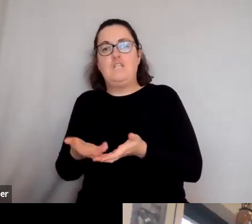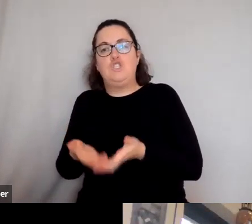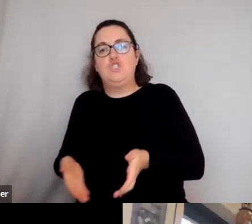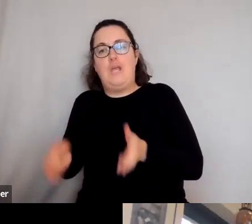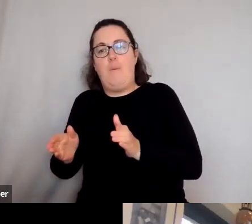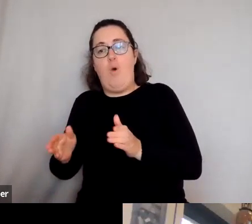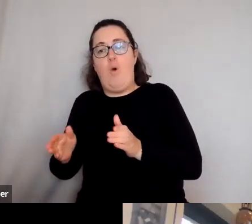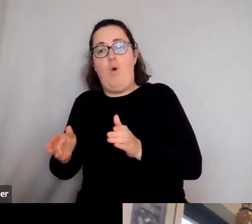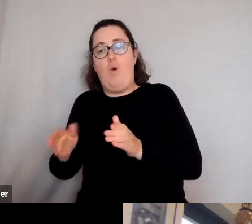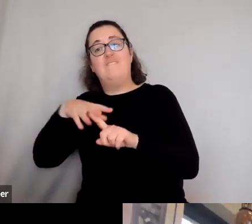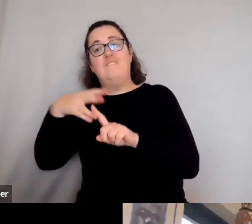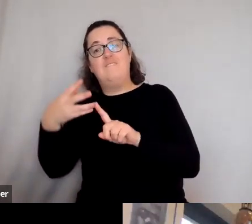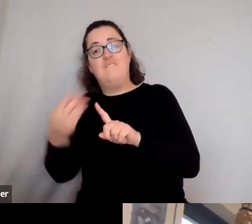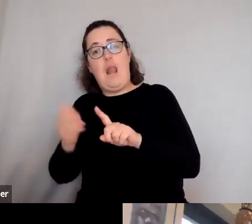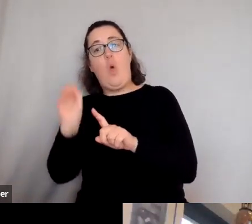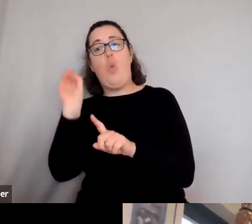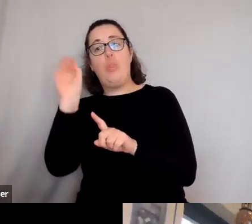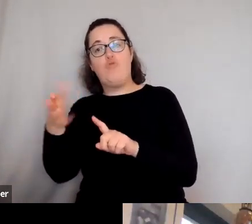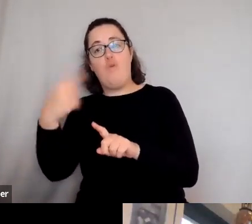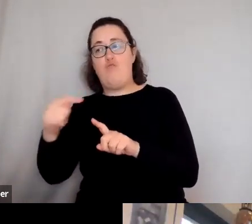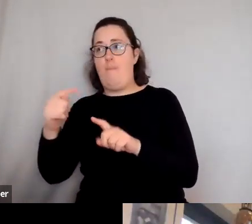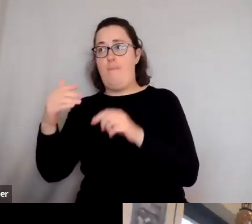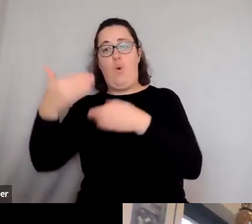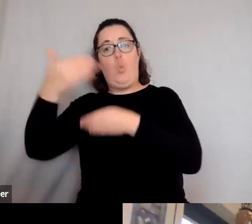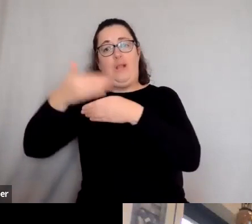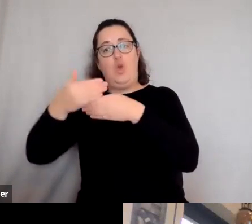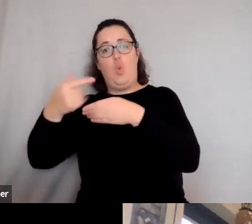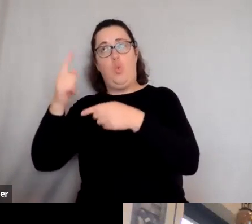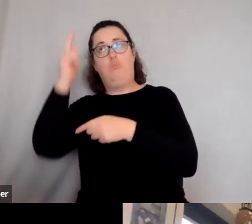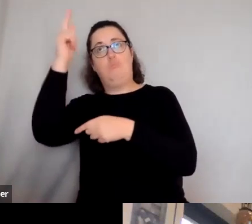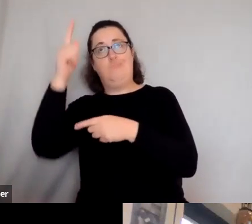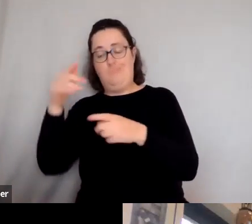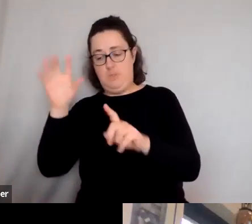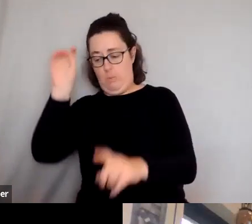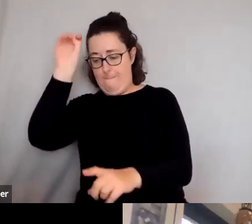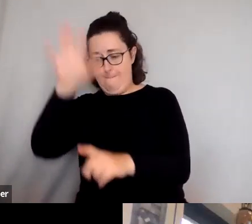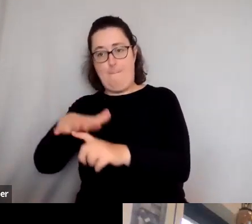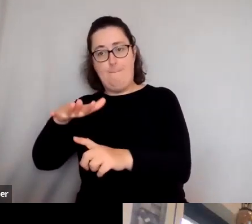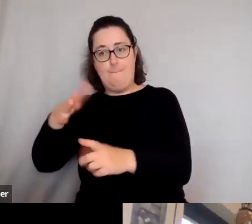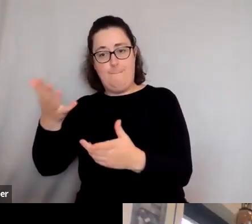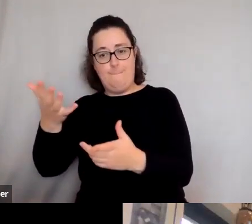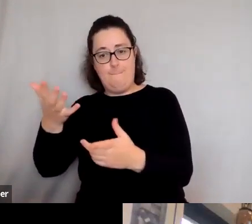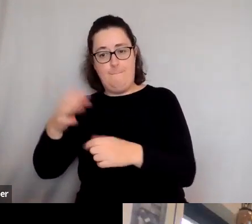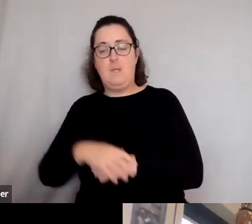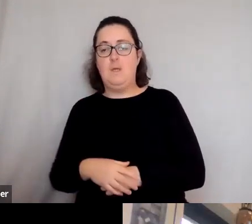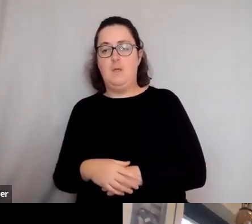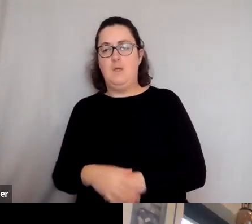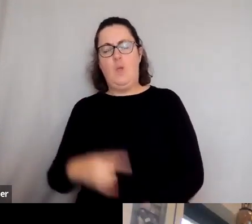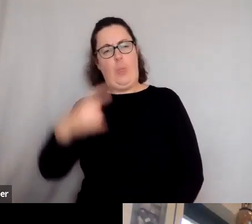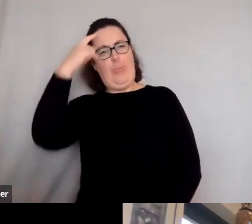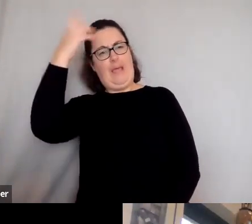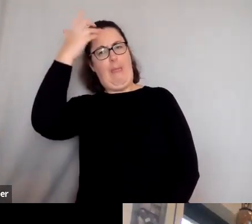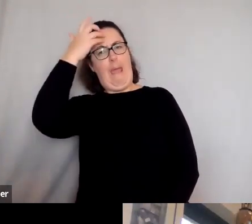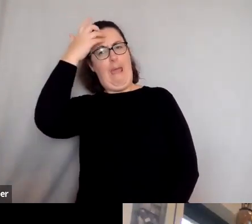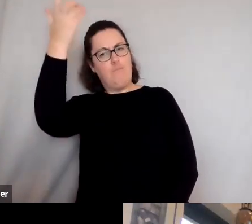been thrown out of an upper window above him. Now, when we think of the Roman Emperor, we